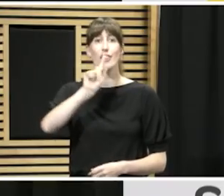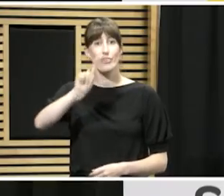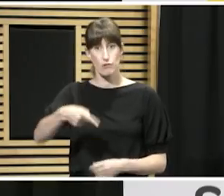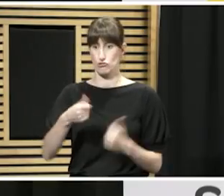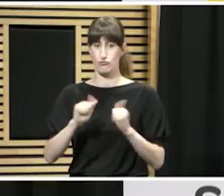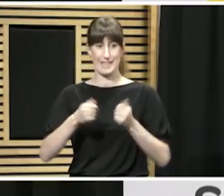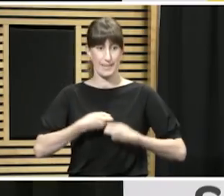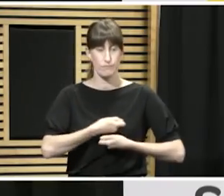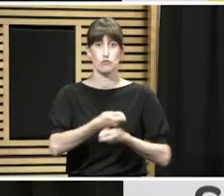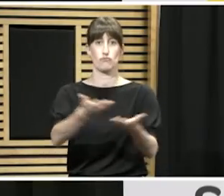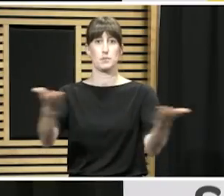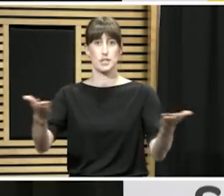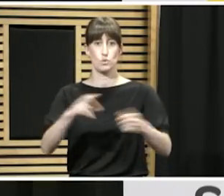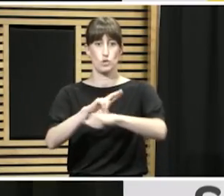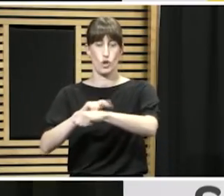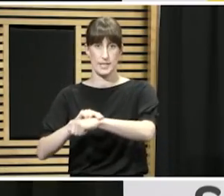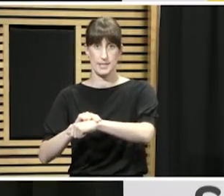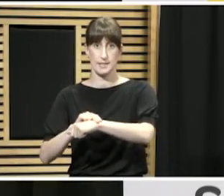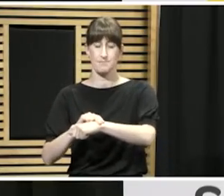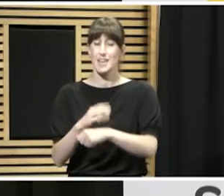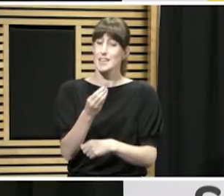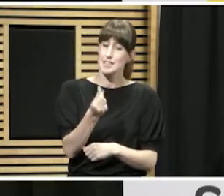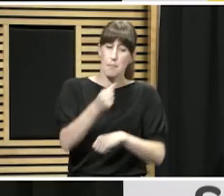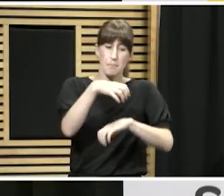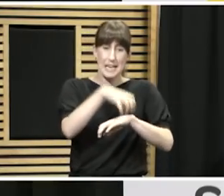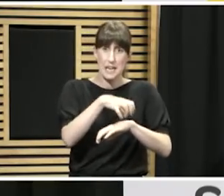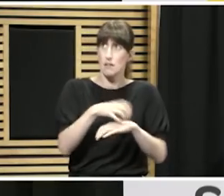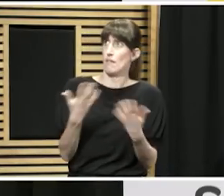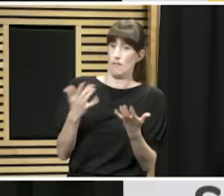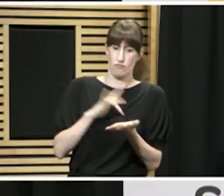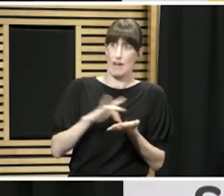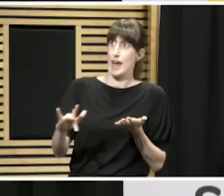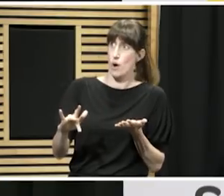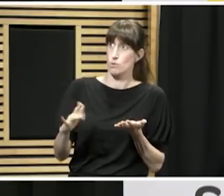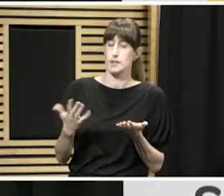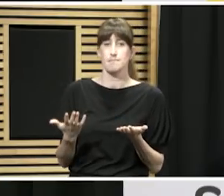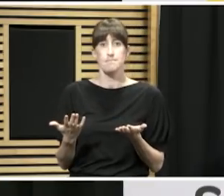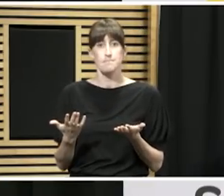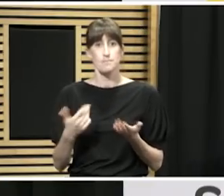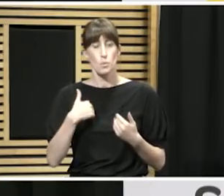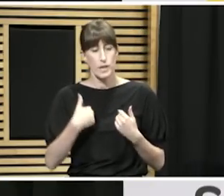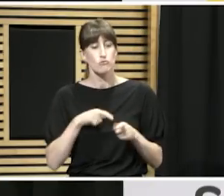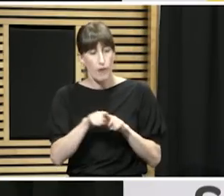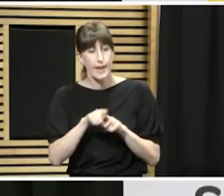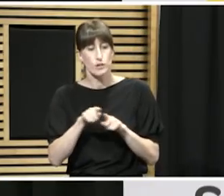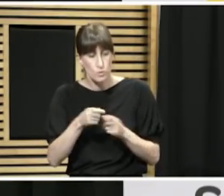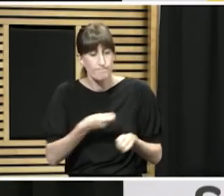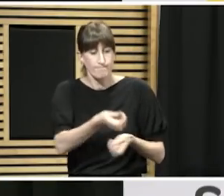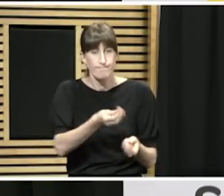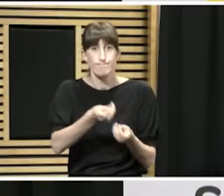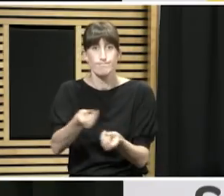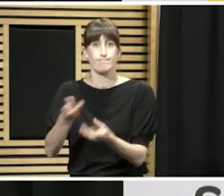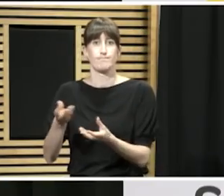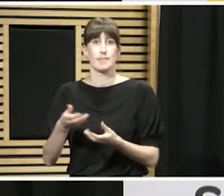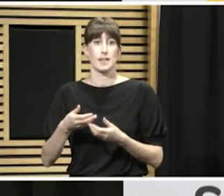There are stories of some practices who have run short and so we are working right across the country to redistribute the existing